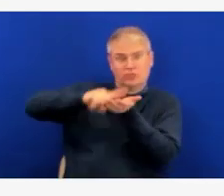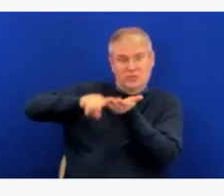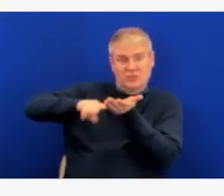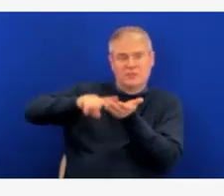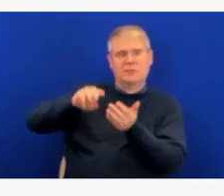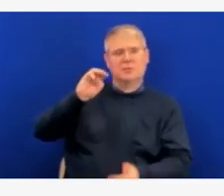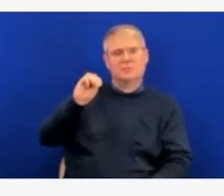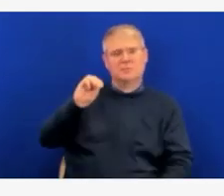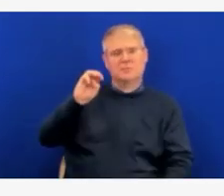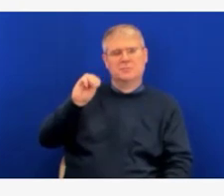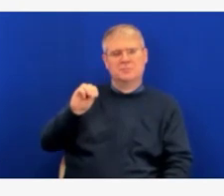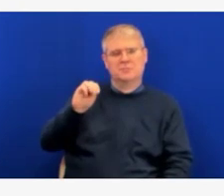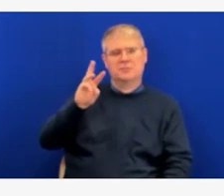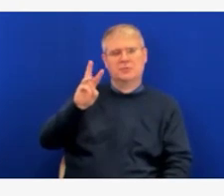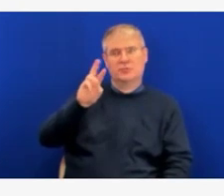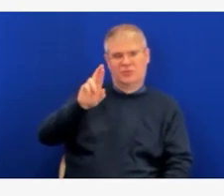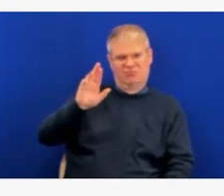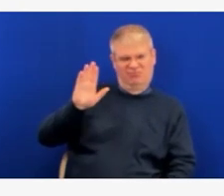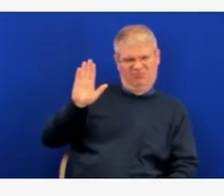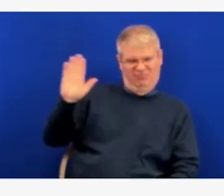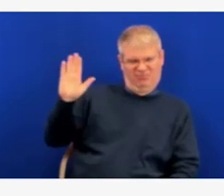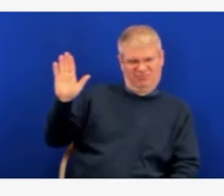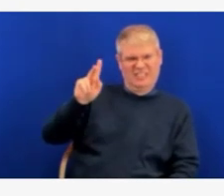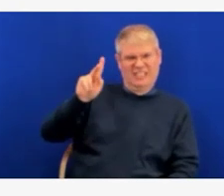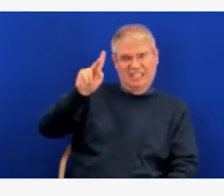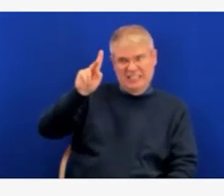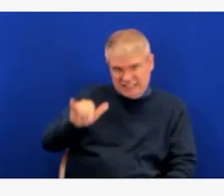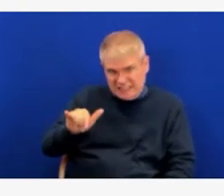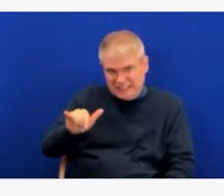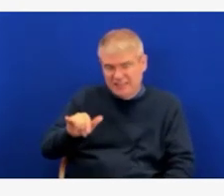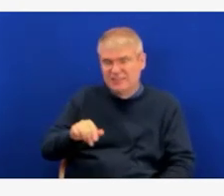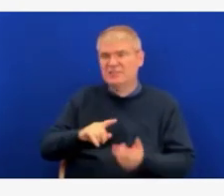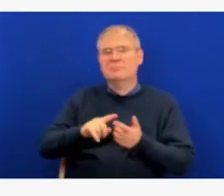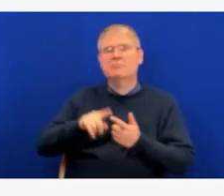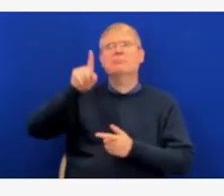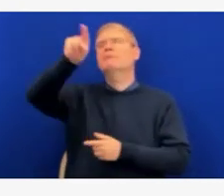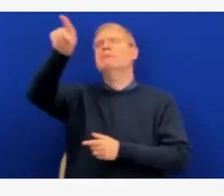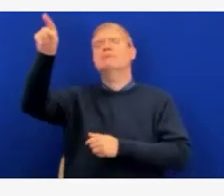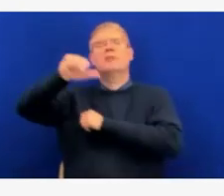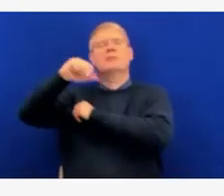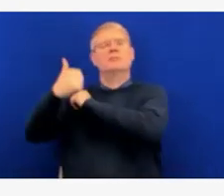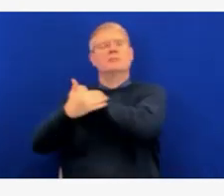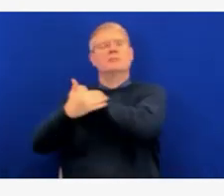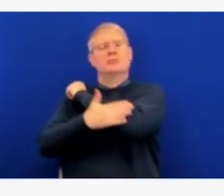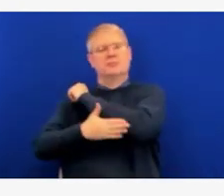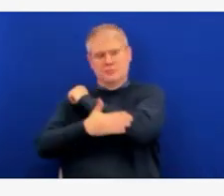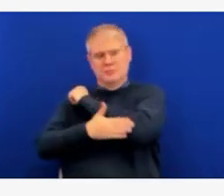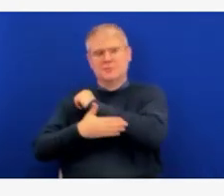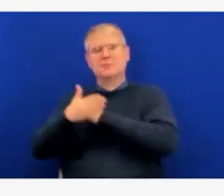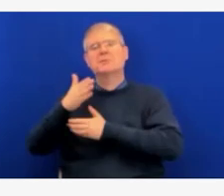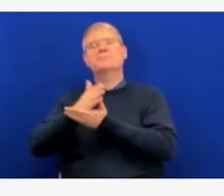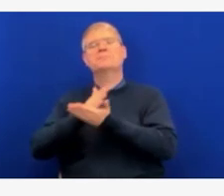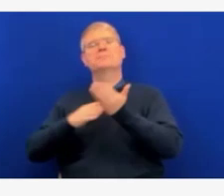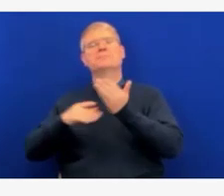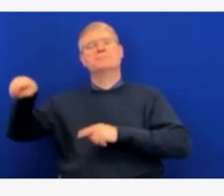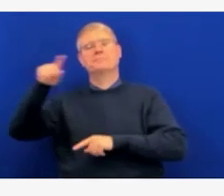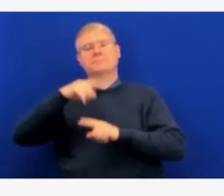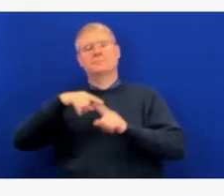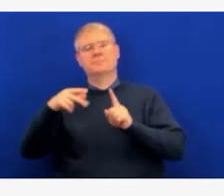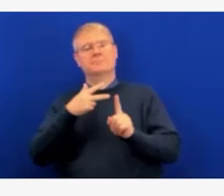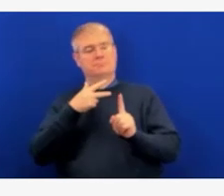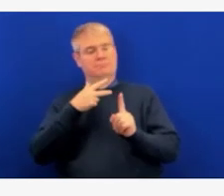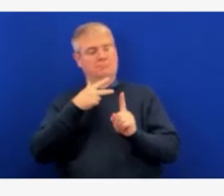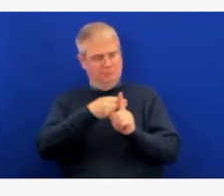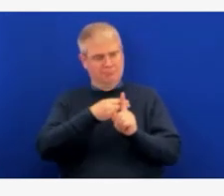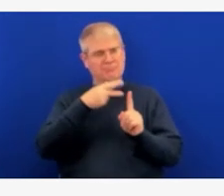you know, conversations about what's happened in other countries and things like that. But since the public is receiving those rates for vaccinated individuals